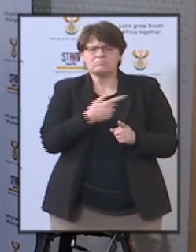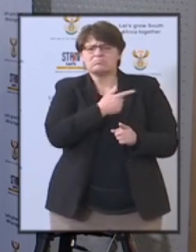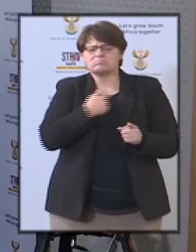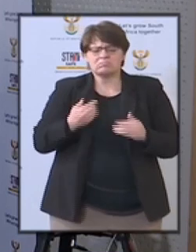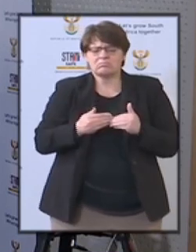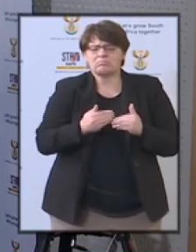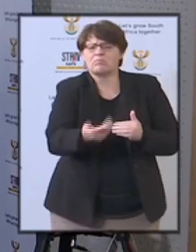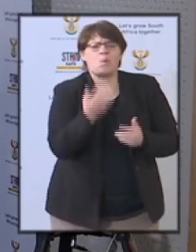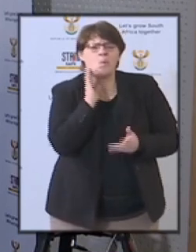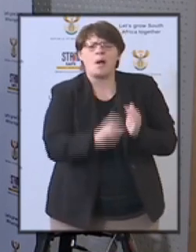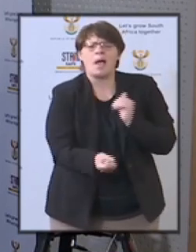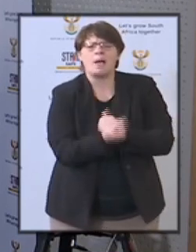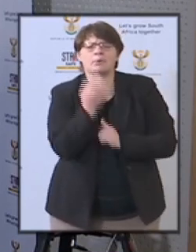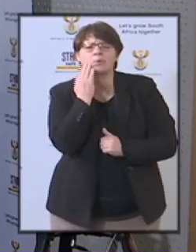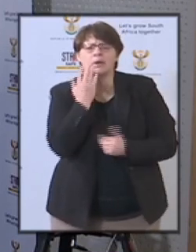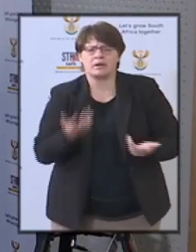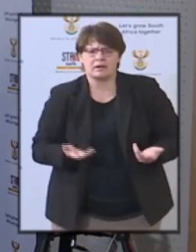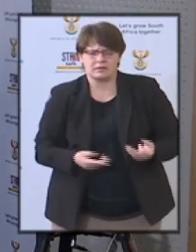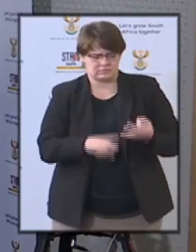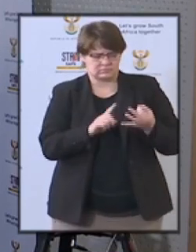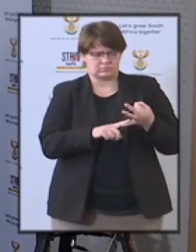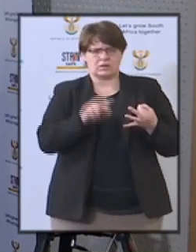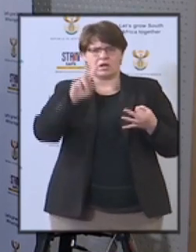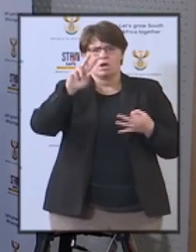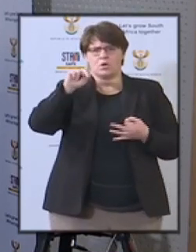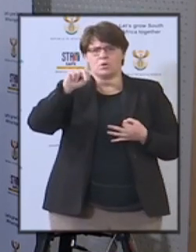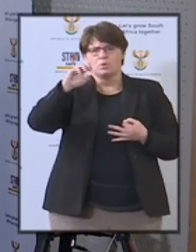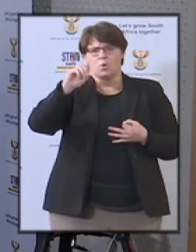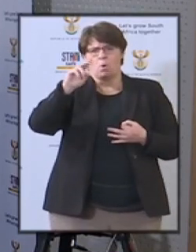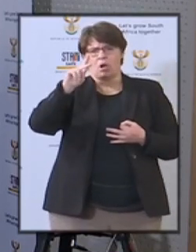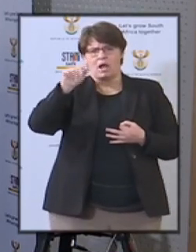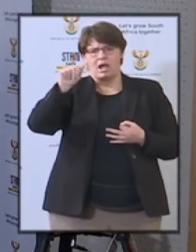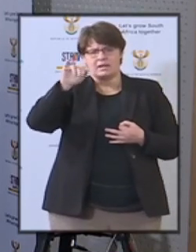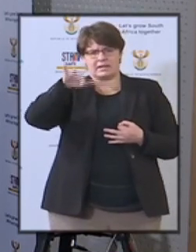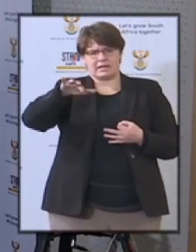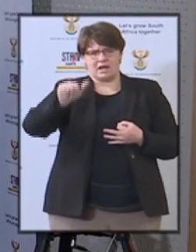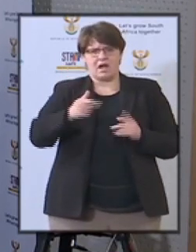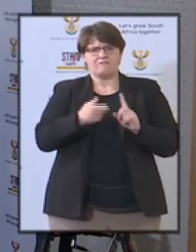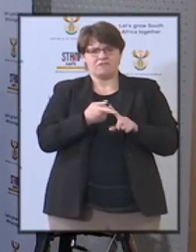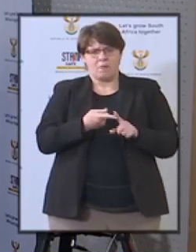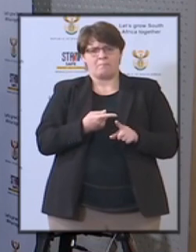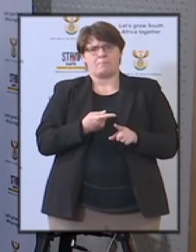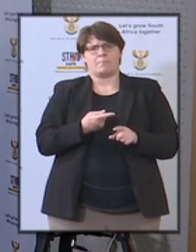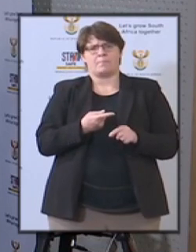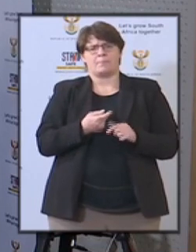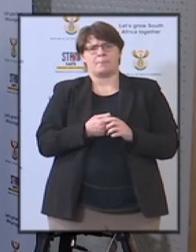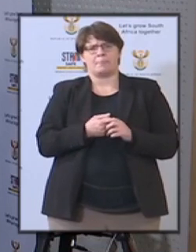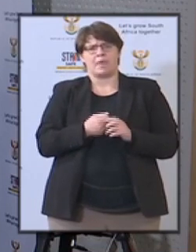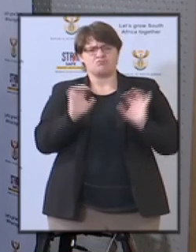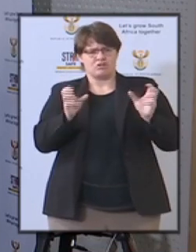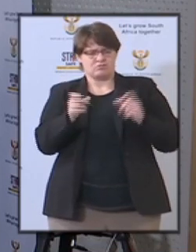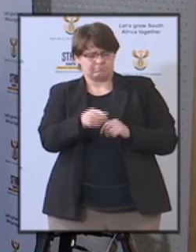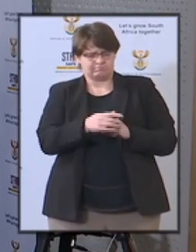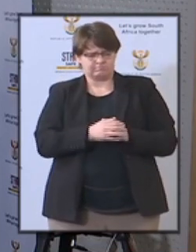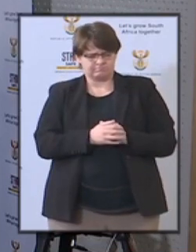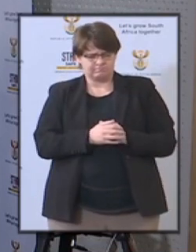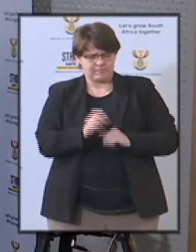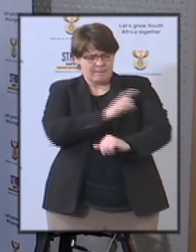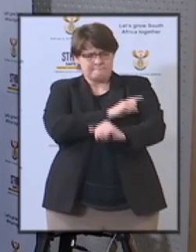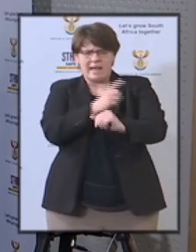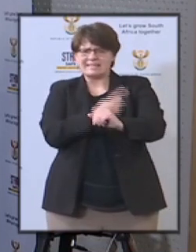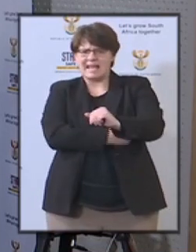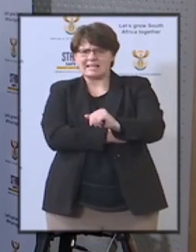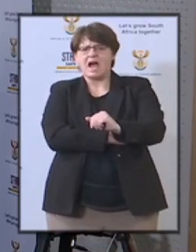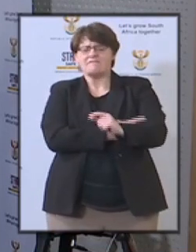question is from no kanya dambo from jakaranda fm news how will the mandate of the inter